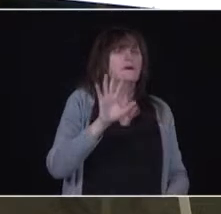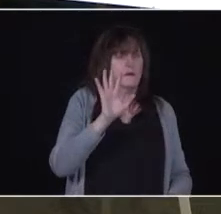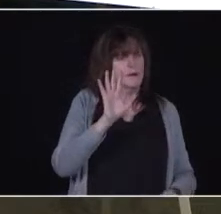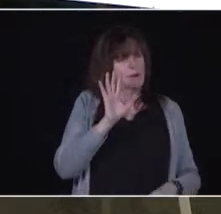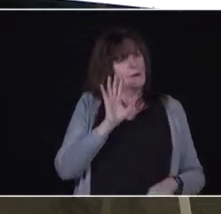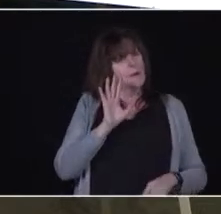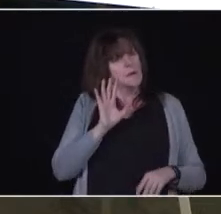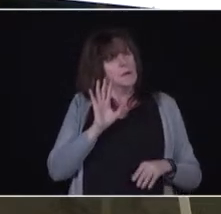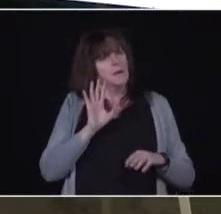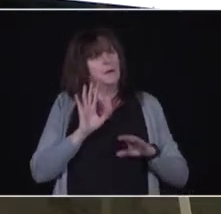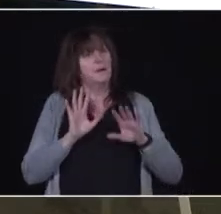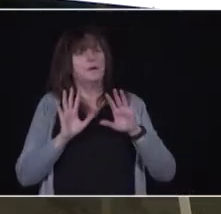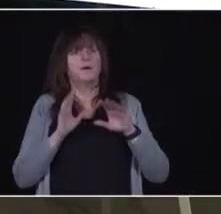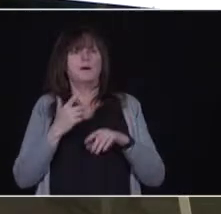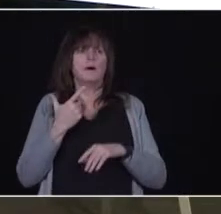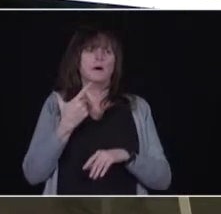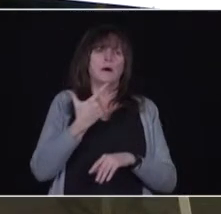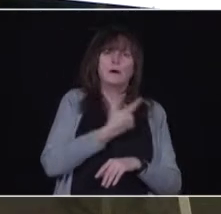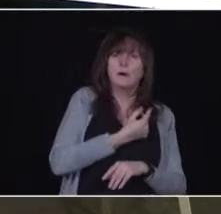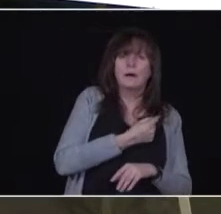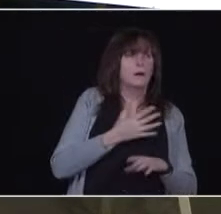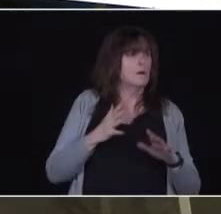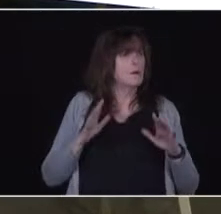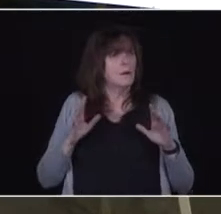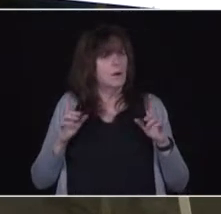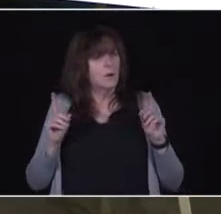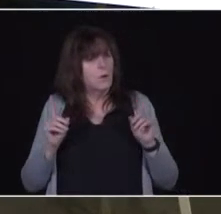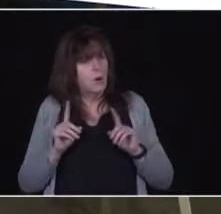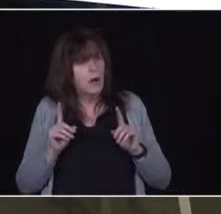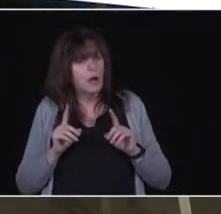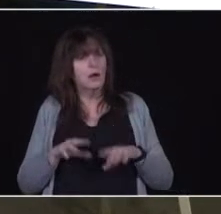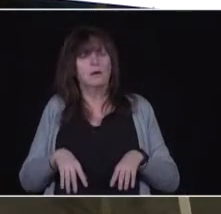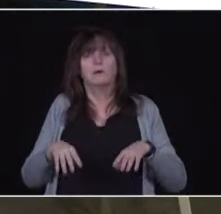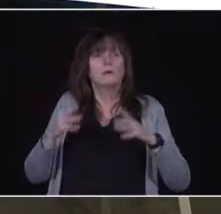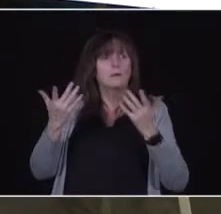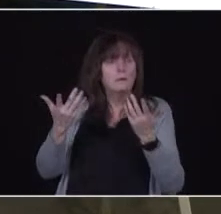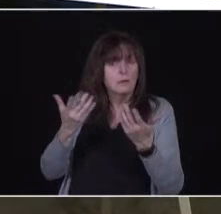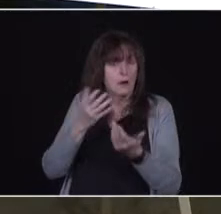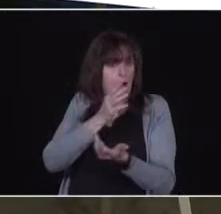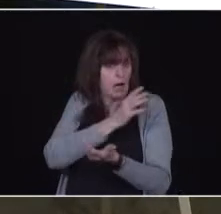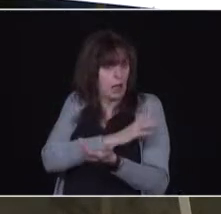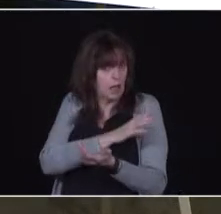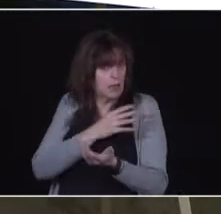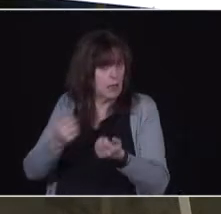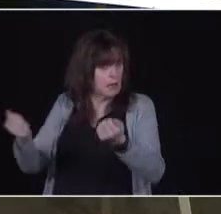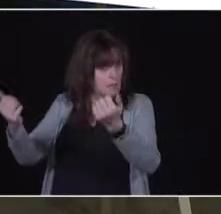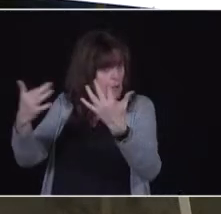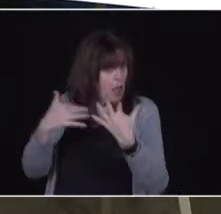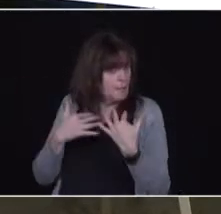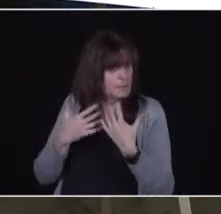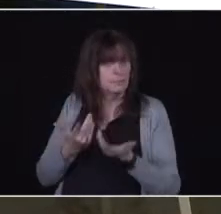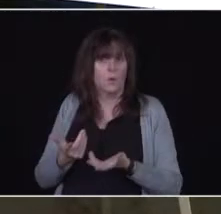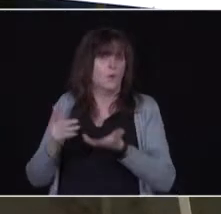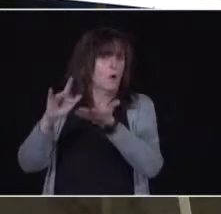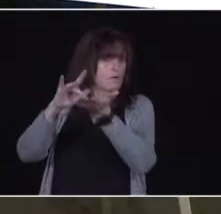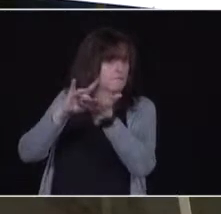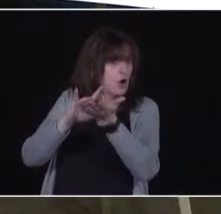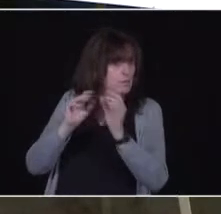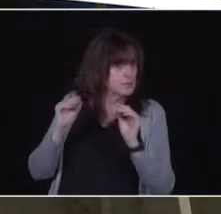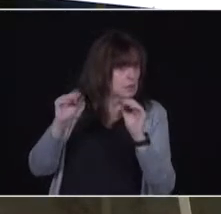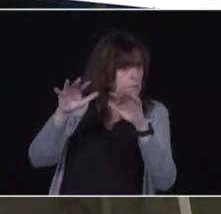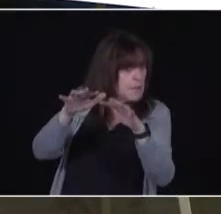it close to home. It will be either a mass vaccination clinic, will either be in a pharmacy or potentially would be in a mini-mass